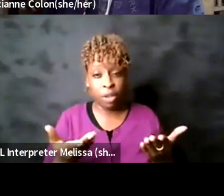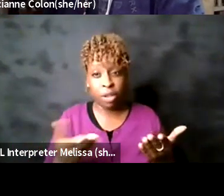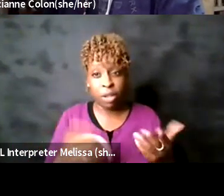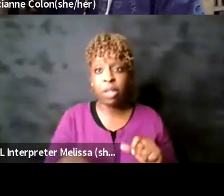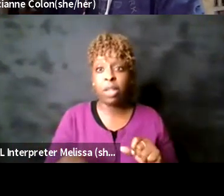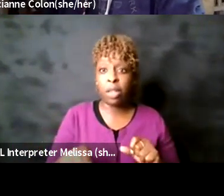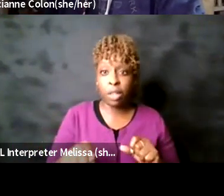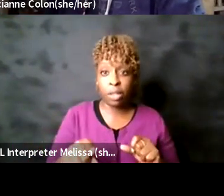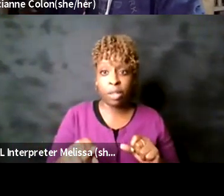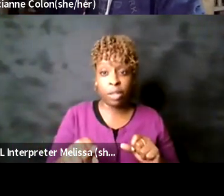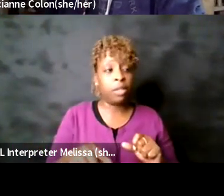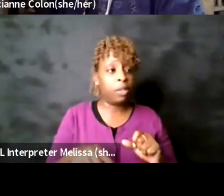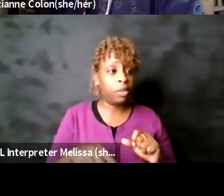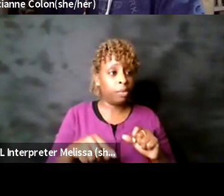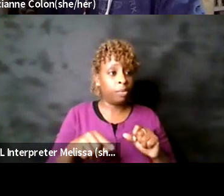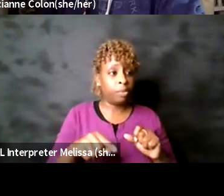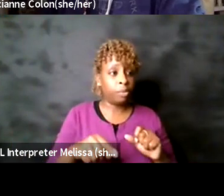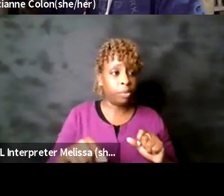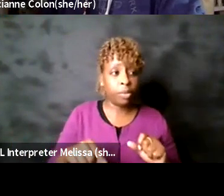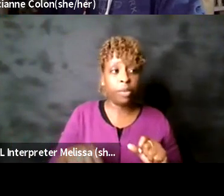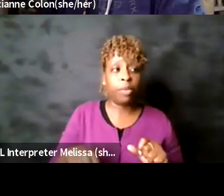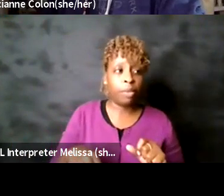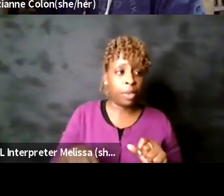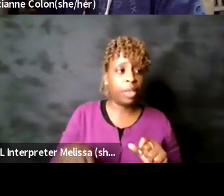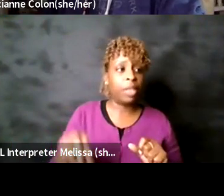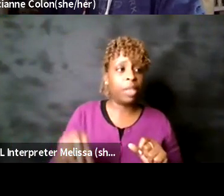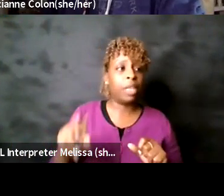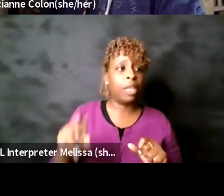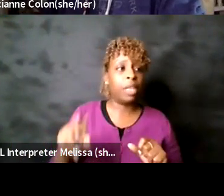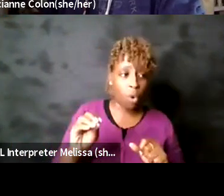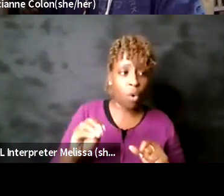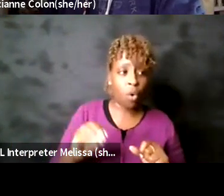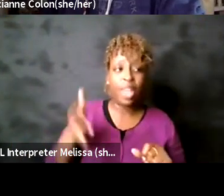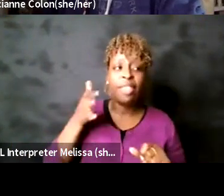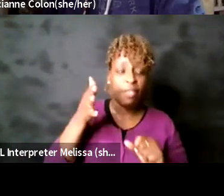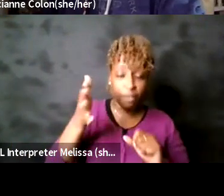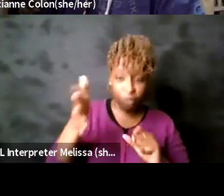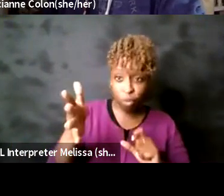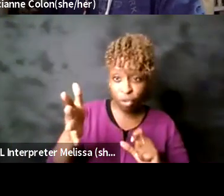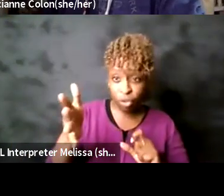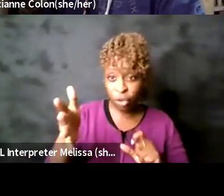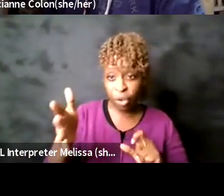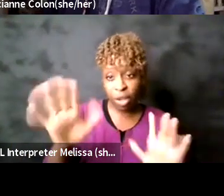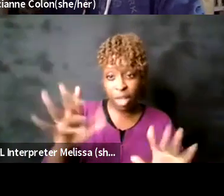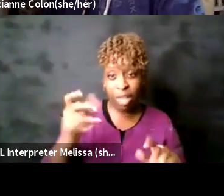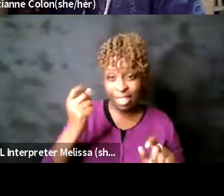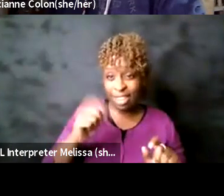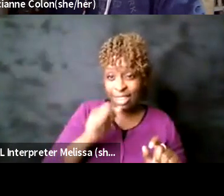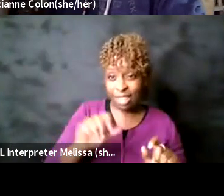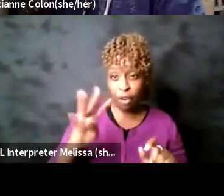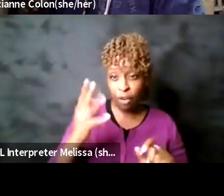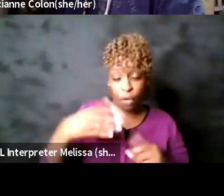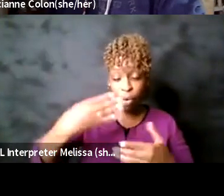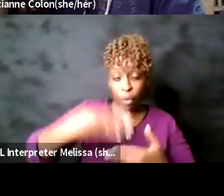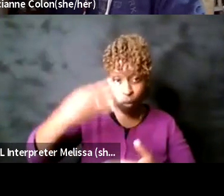on what we call non-illusory theater which just means that we don't play characters and that there's not a fourth wall so when something happens in the